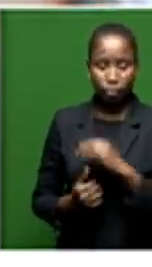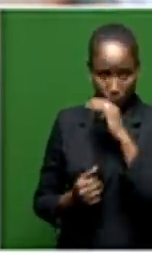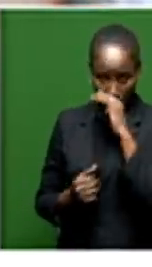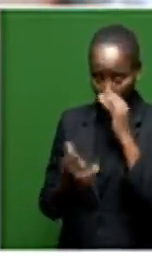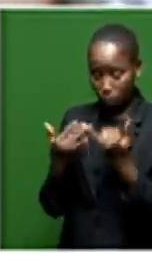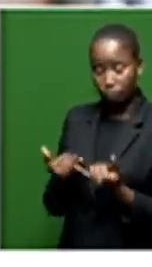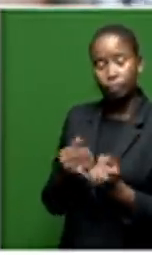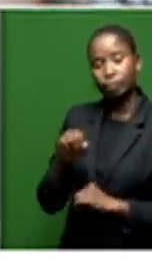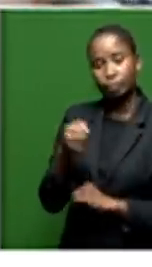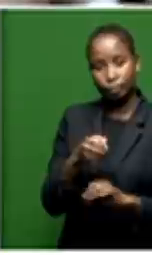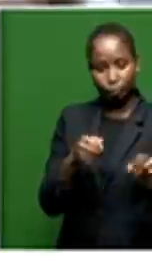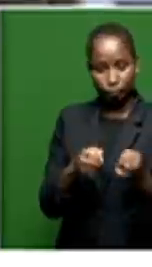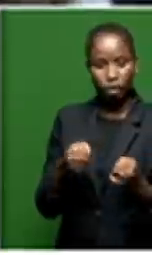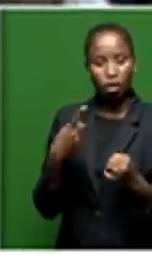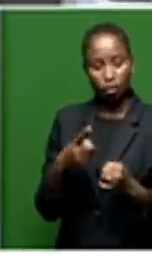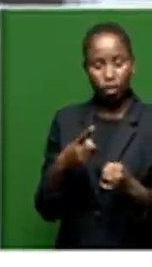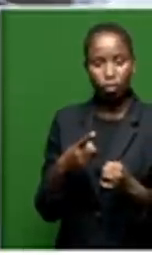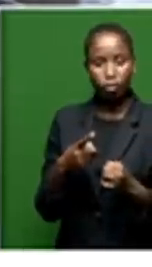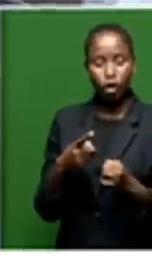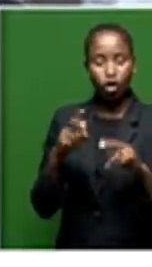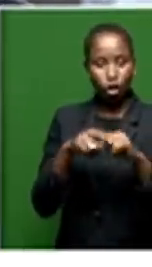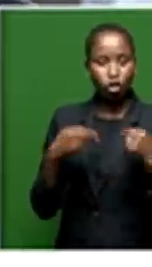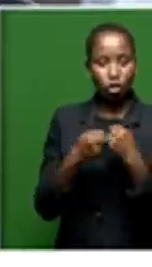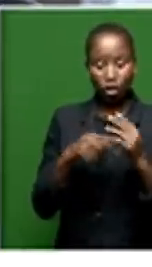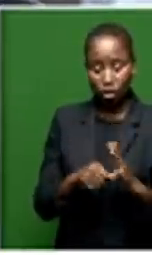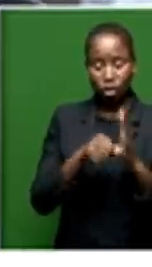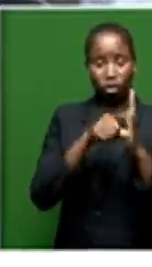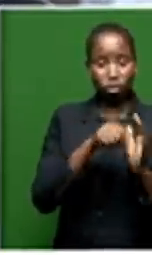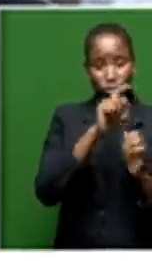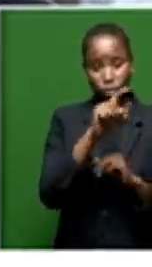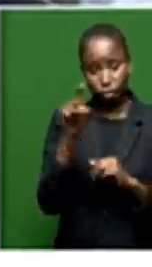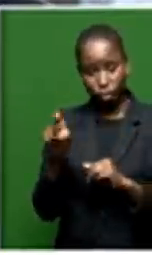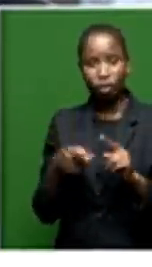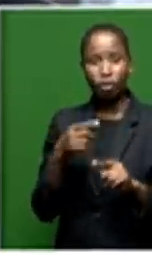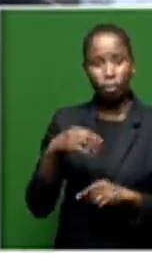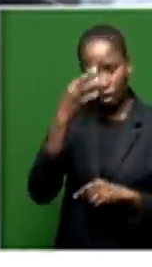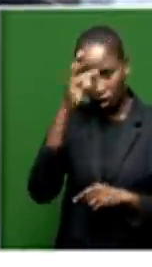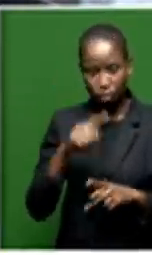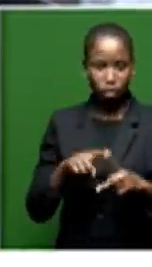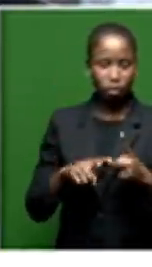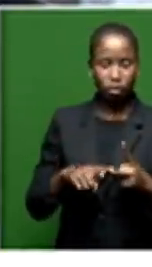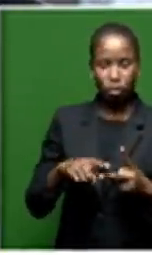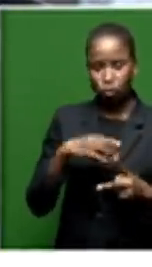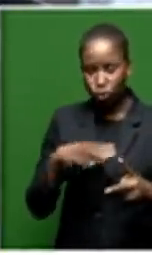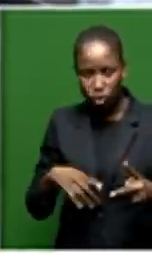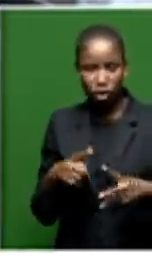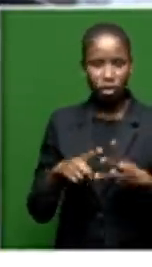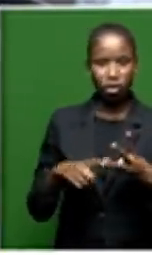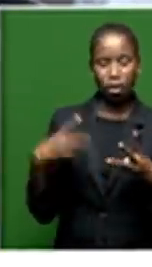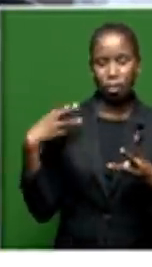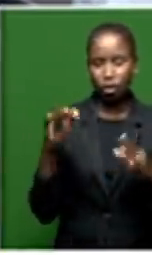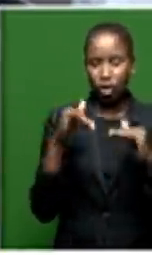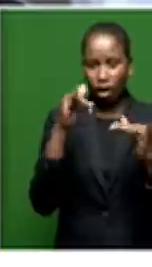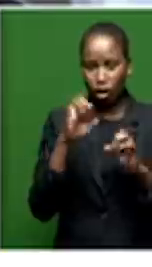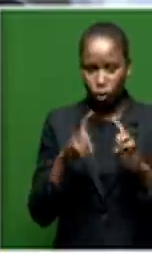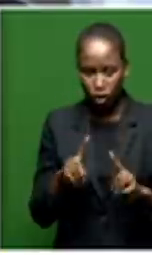guard national key points, particularly knowing that there was, in the words of the government, in the words of the President, words of the Minister of Higher Education